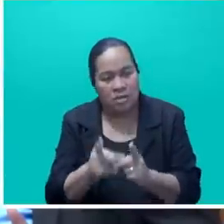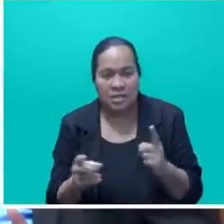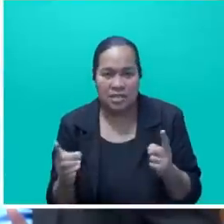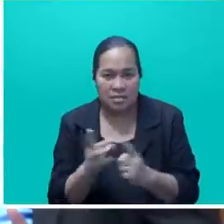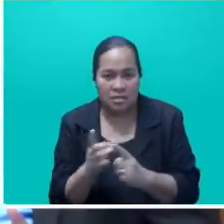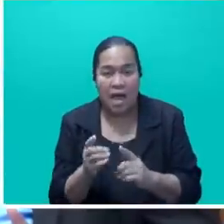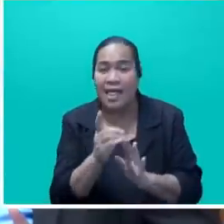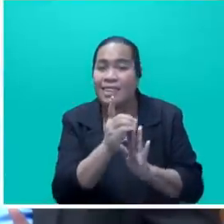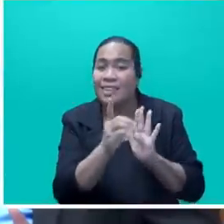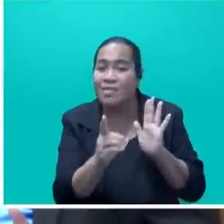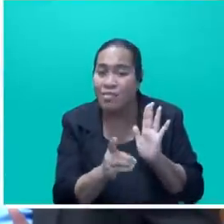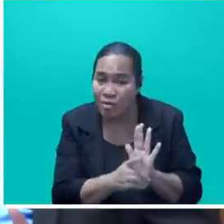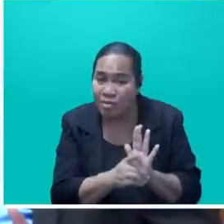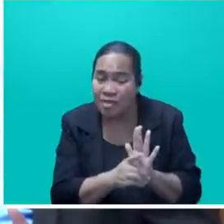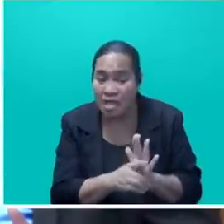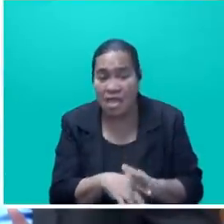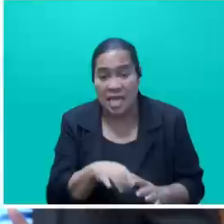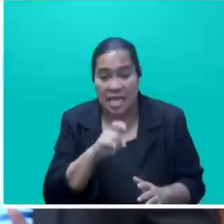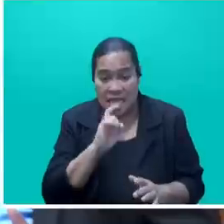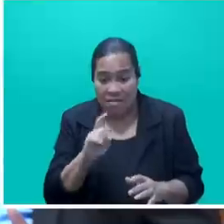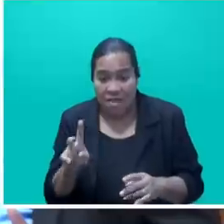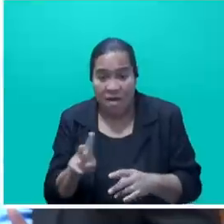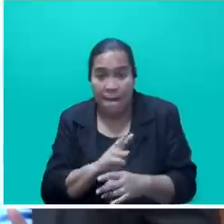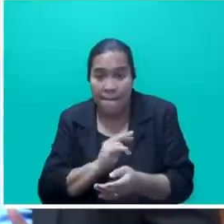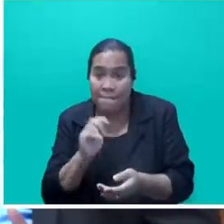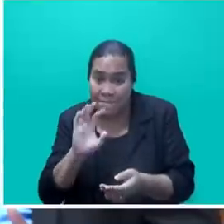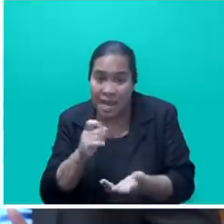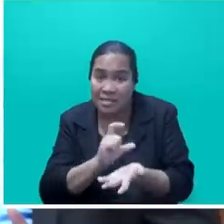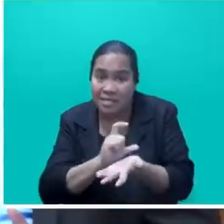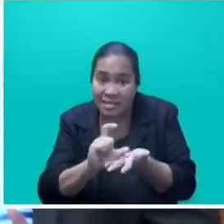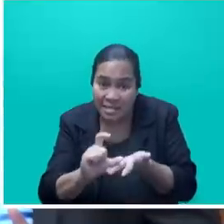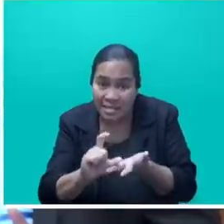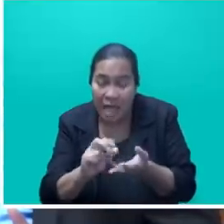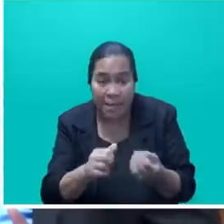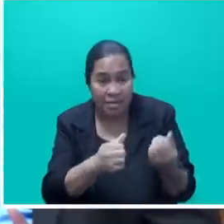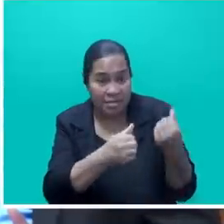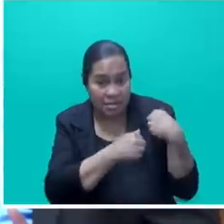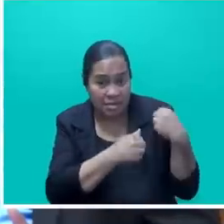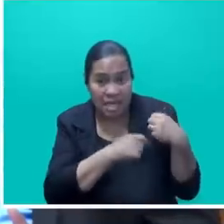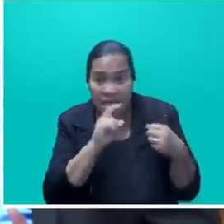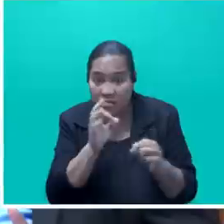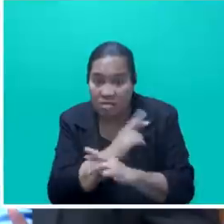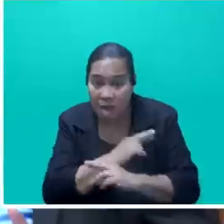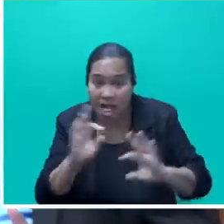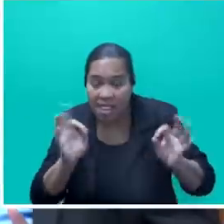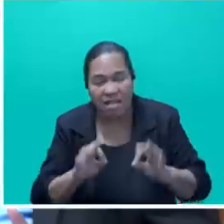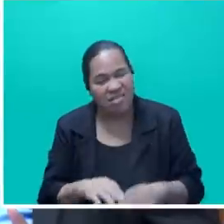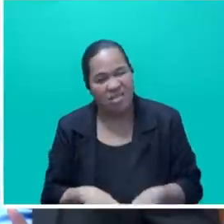Democracy is in true democracy if the values of transparency, accountability, and respect are not upheld.